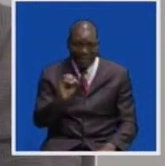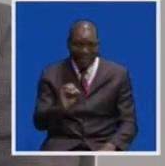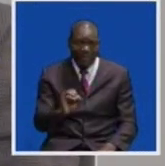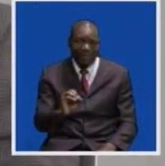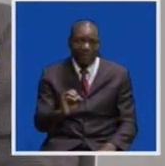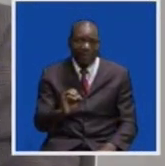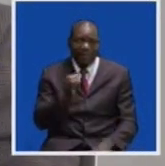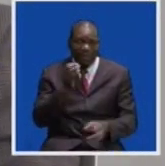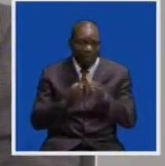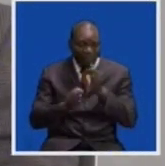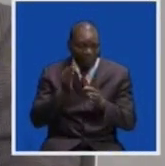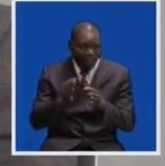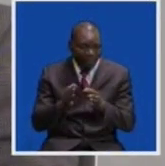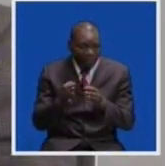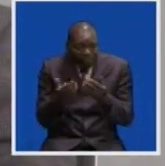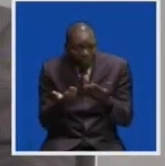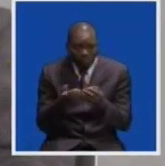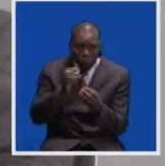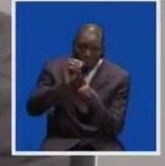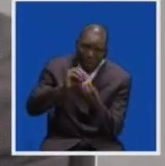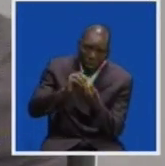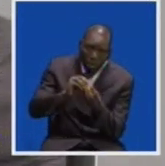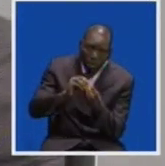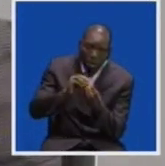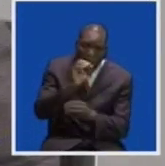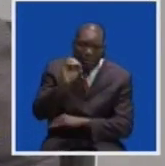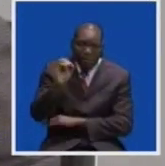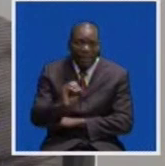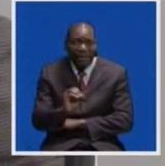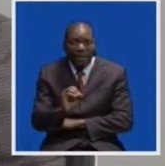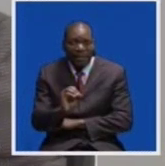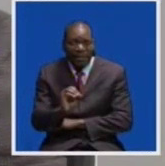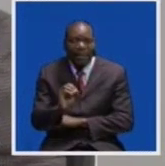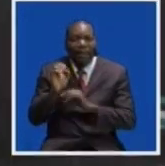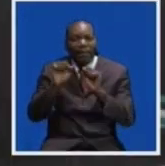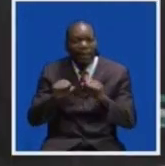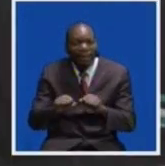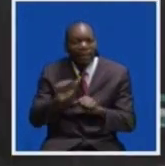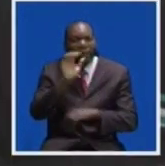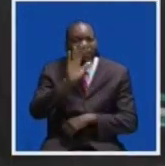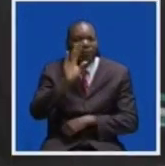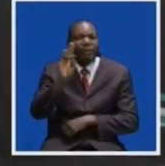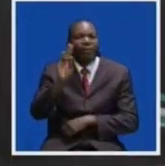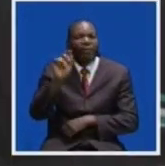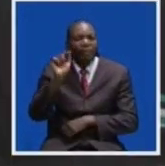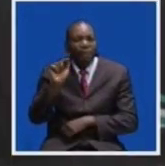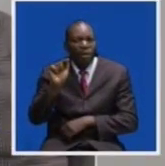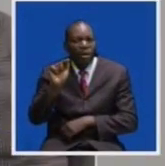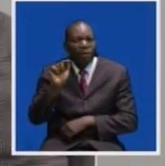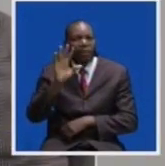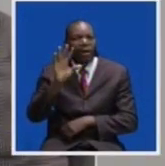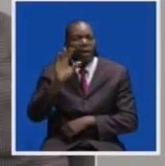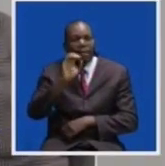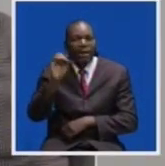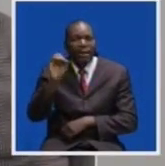accumulate and you do a summation of the percentages, will give you 57.5